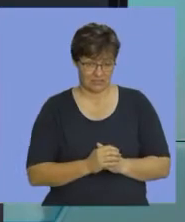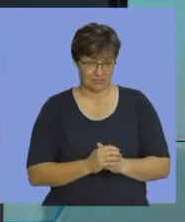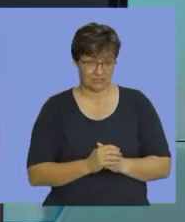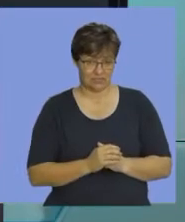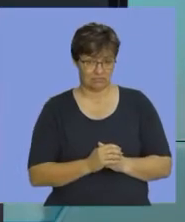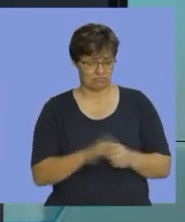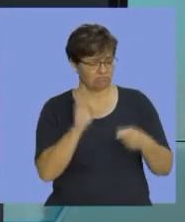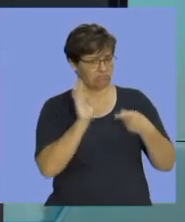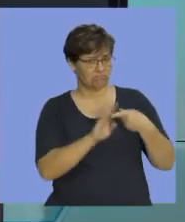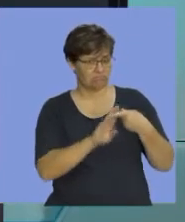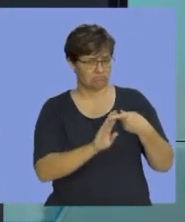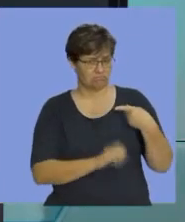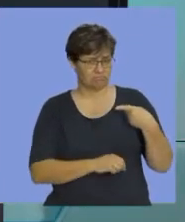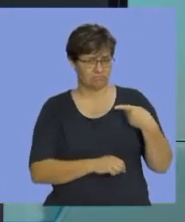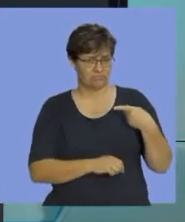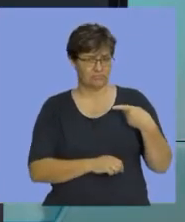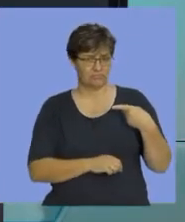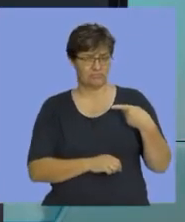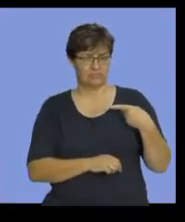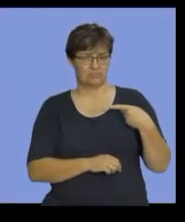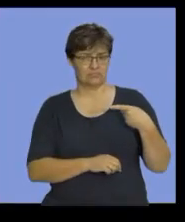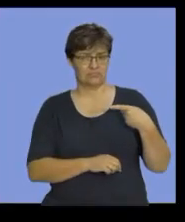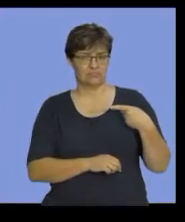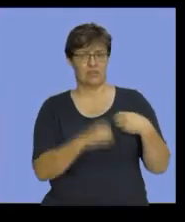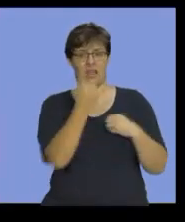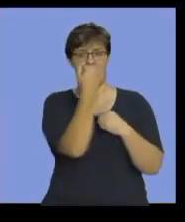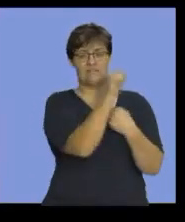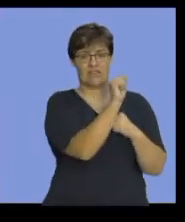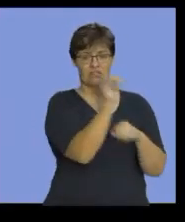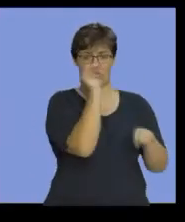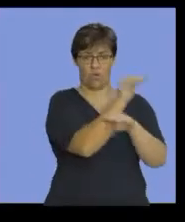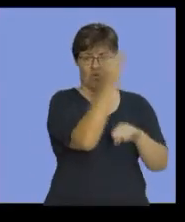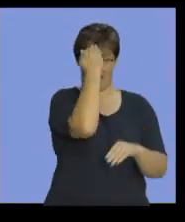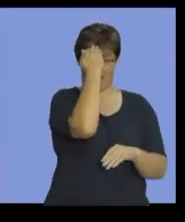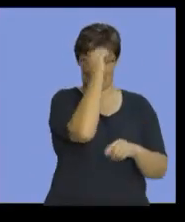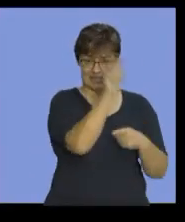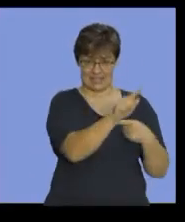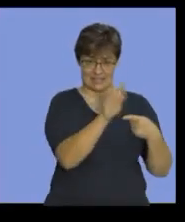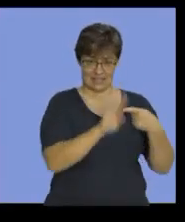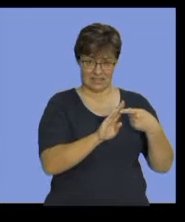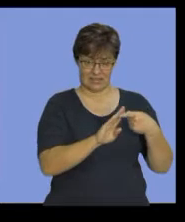cost. What are they? One will be your factory overheads.